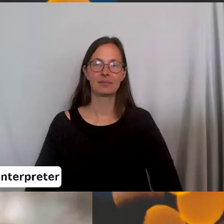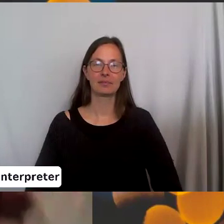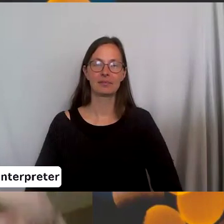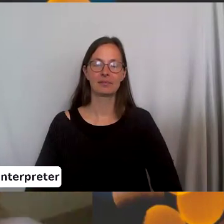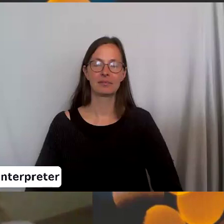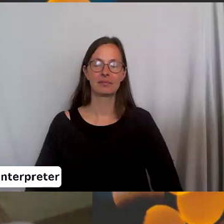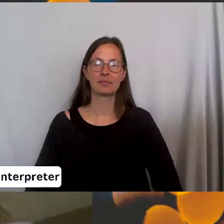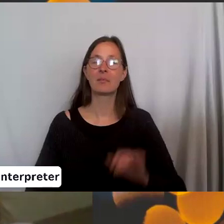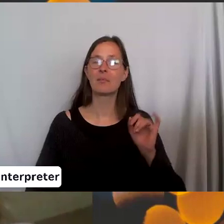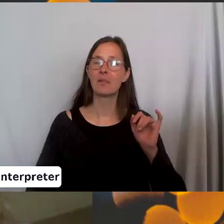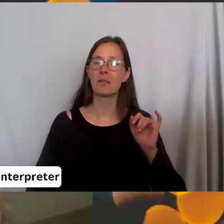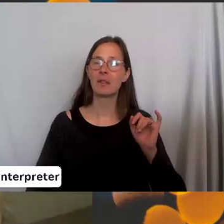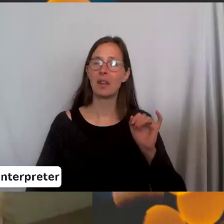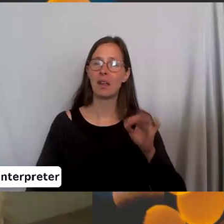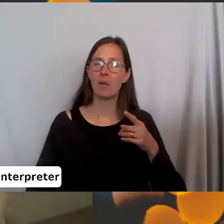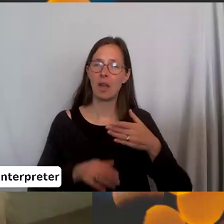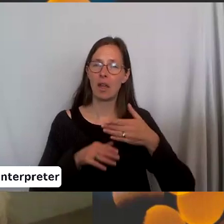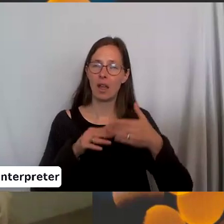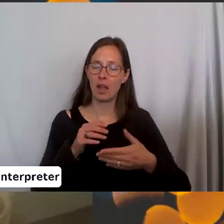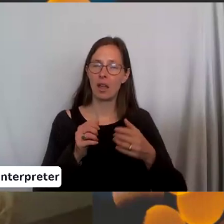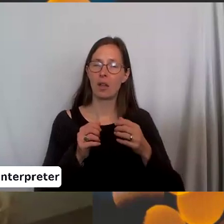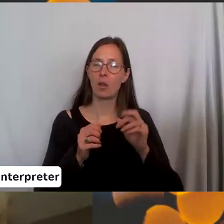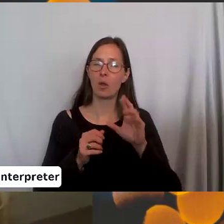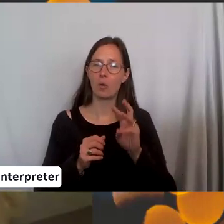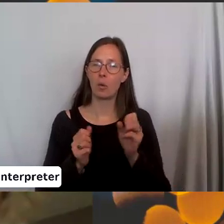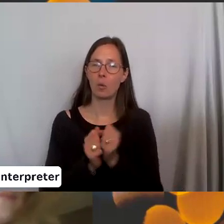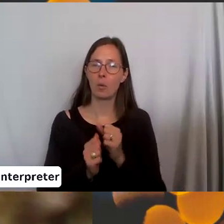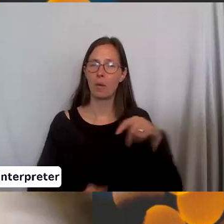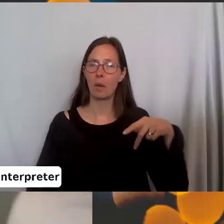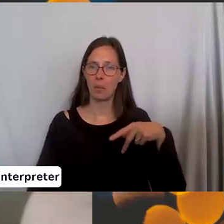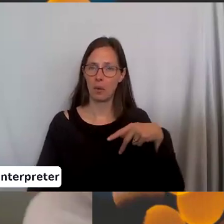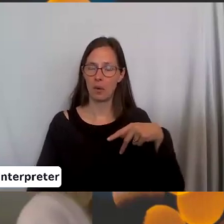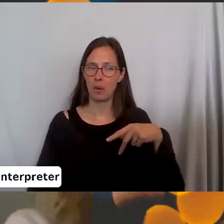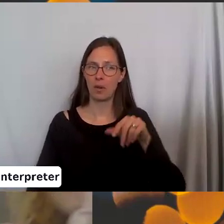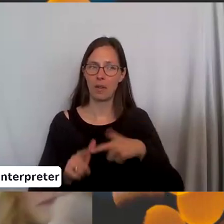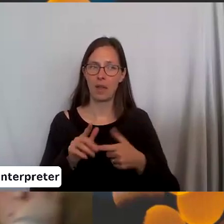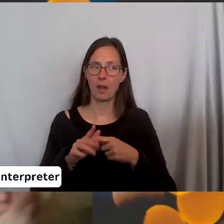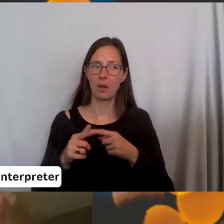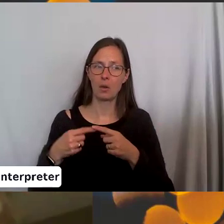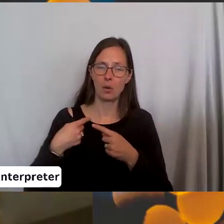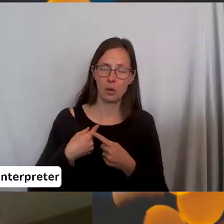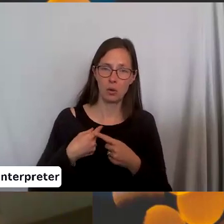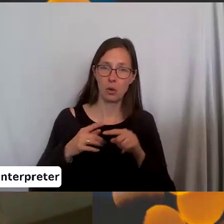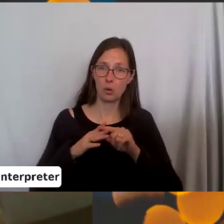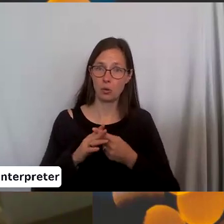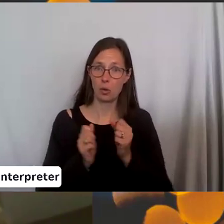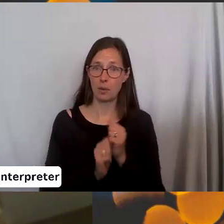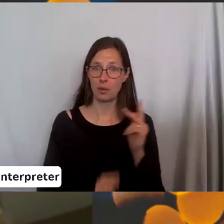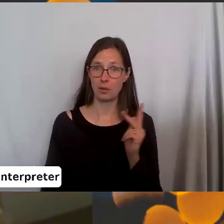And if you, if you end with the row with a purl stitch, then turn the needle around. Do you start with the